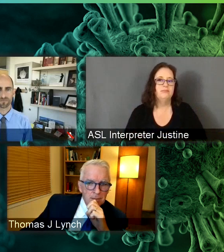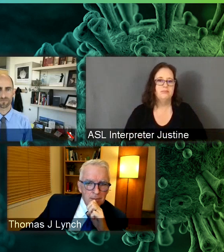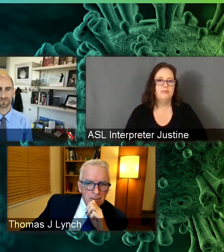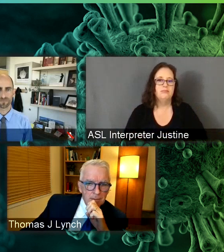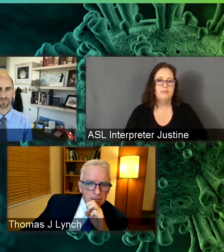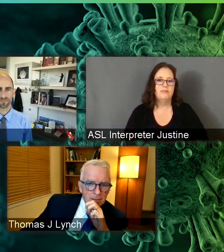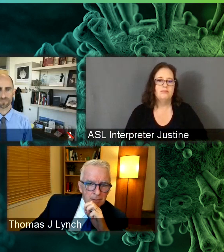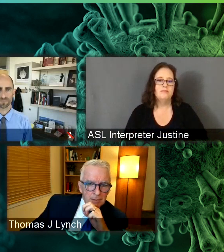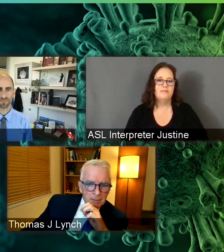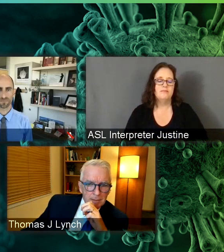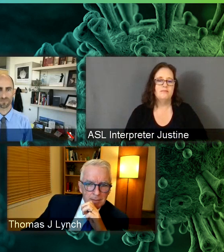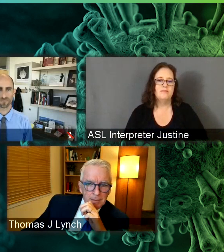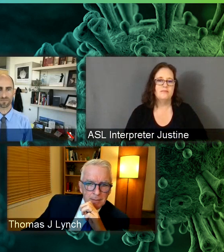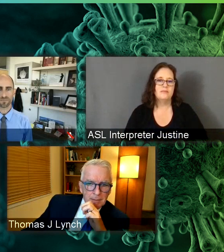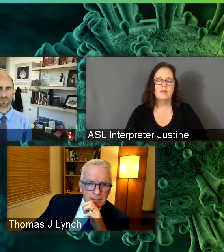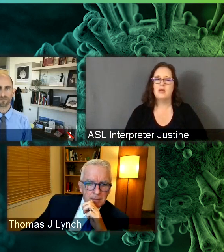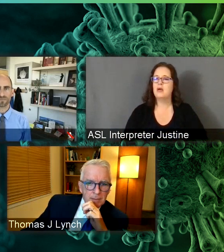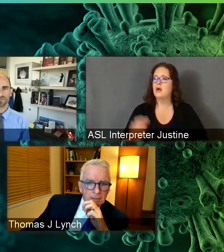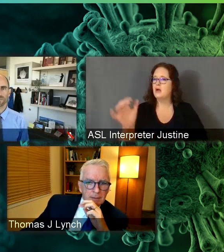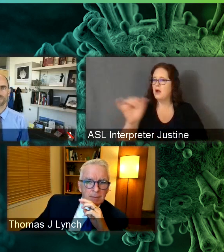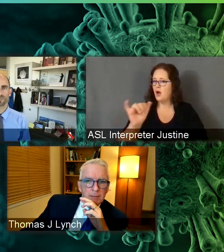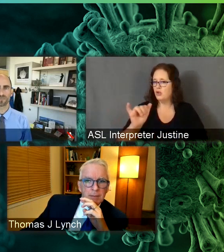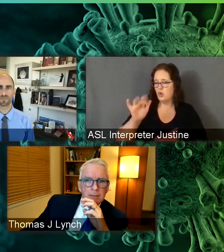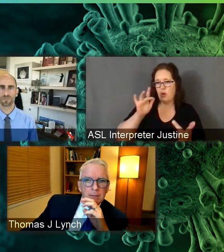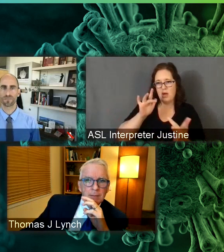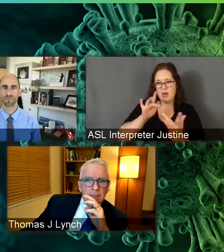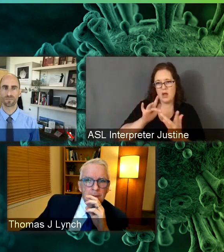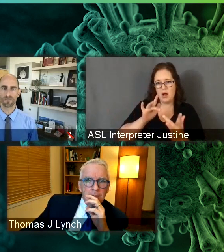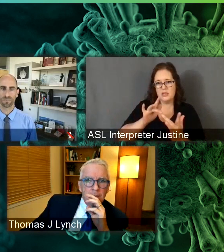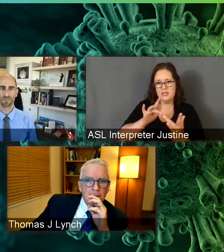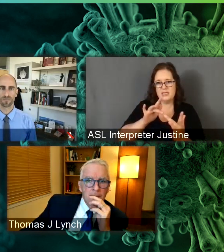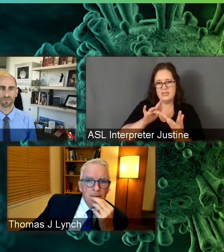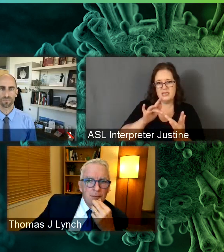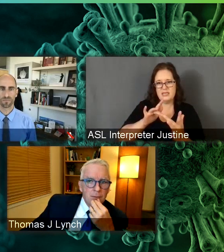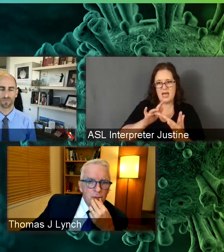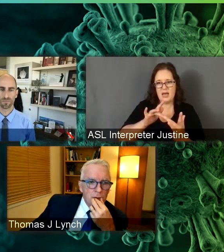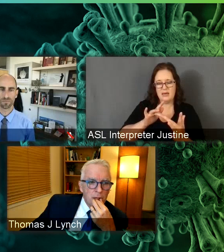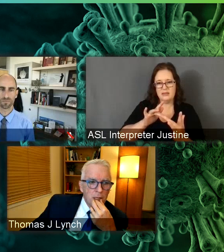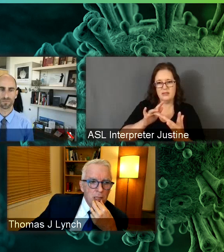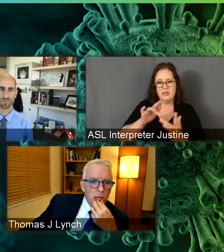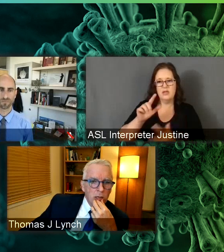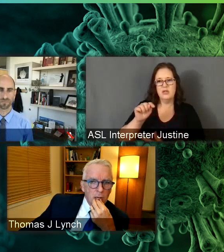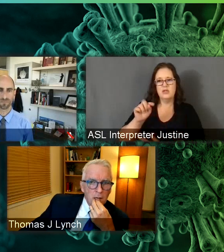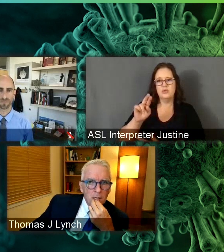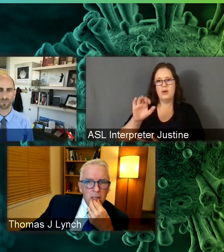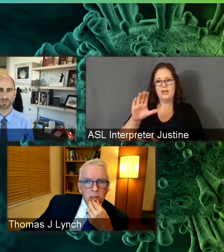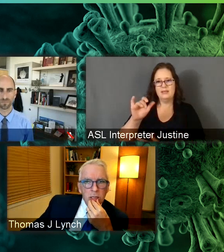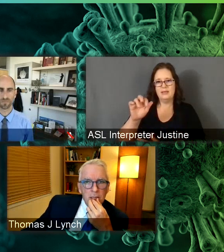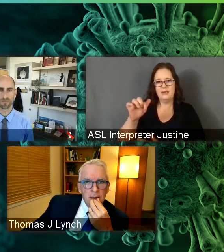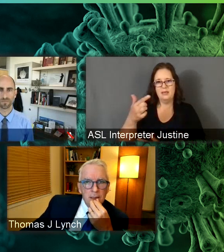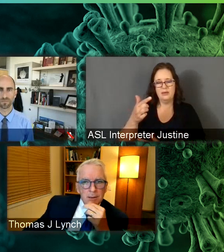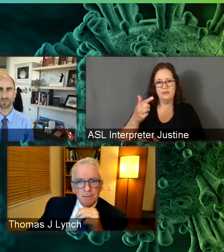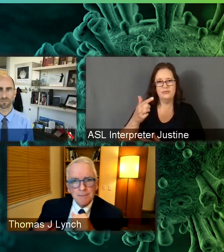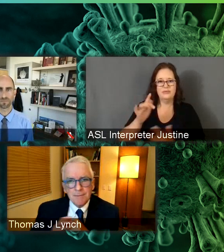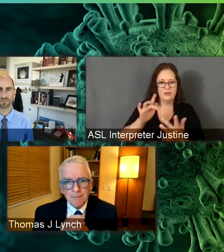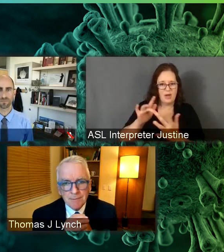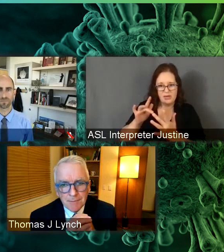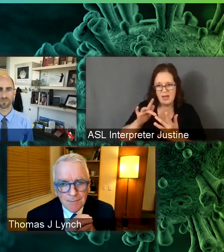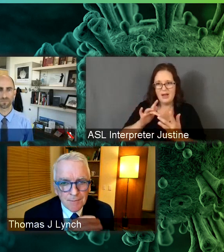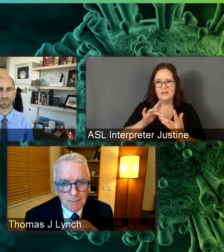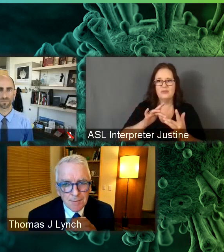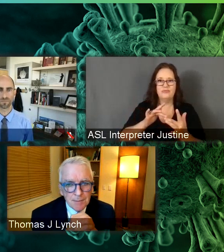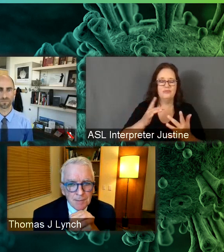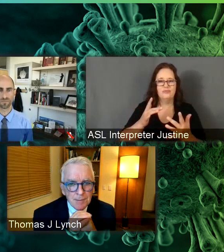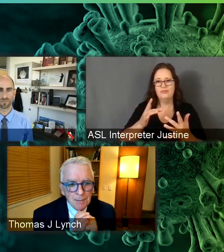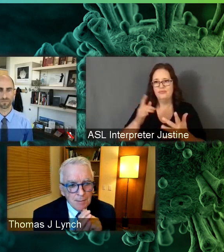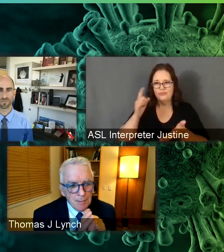There's something, the contact tracing side of that should really improve things and should be a thing that works well. It's been really challenging for basically